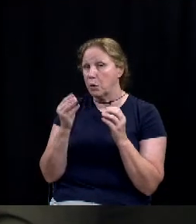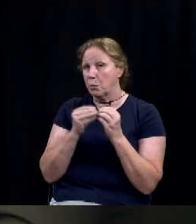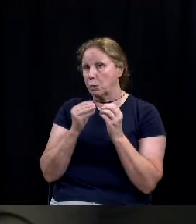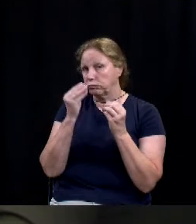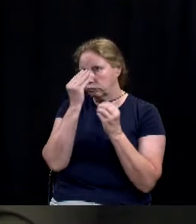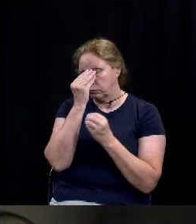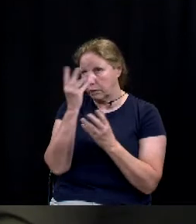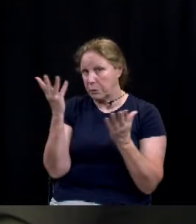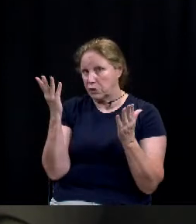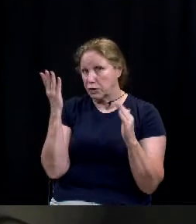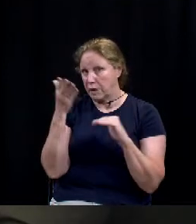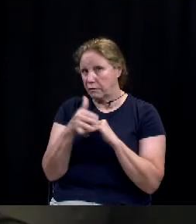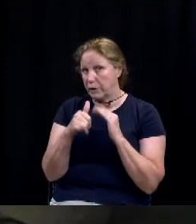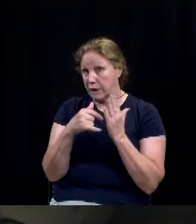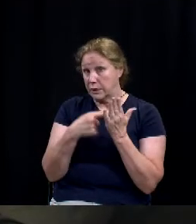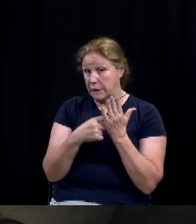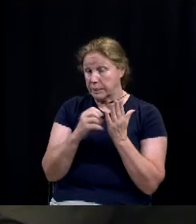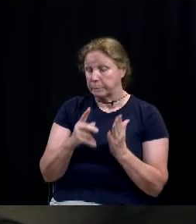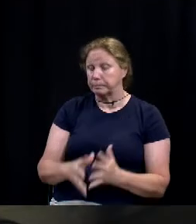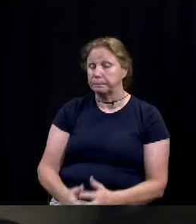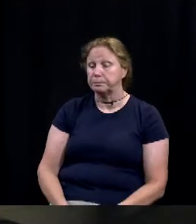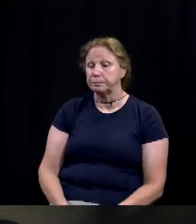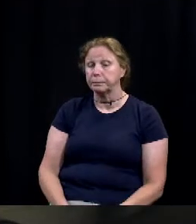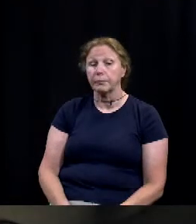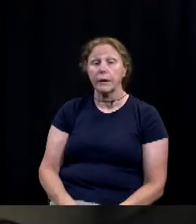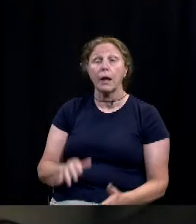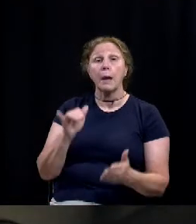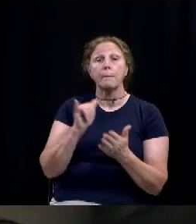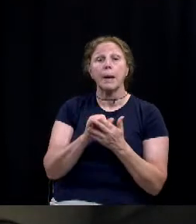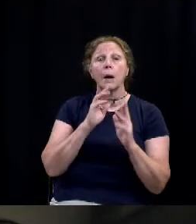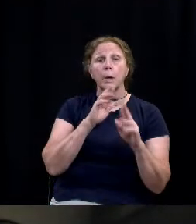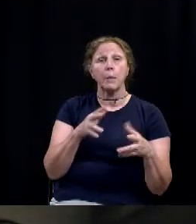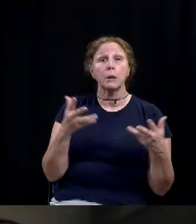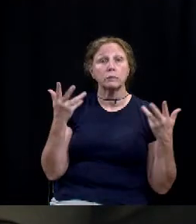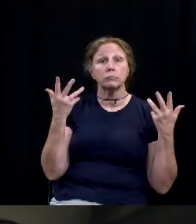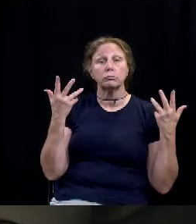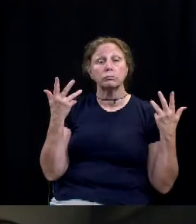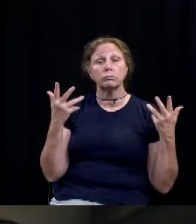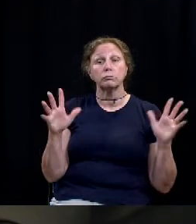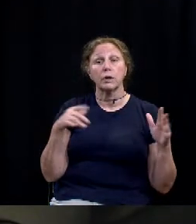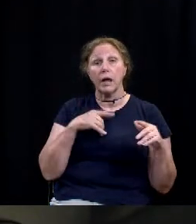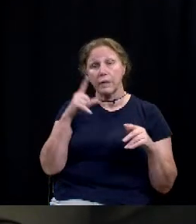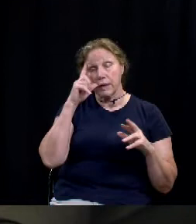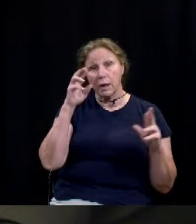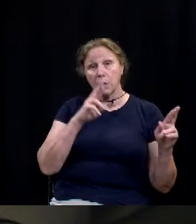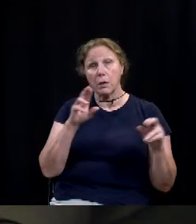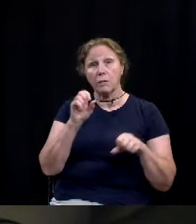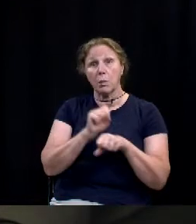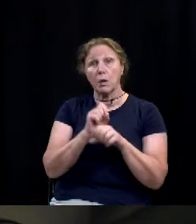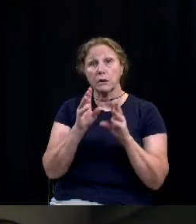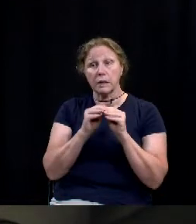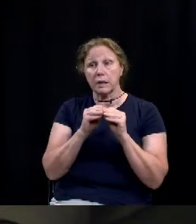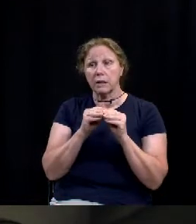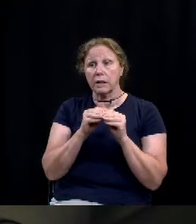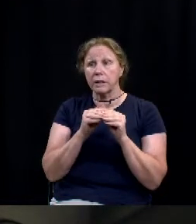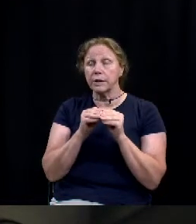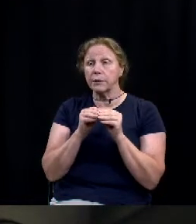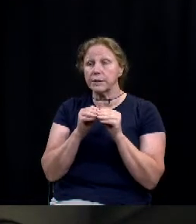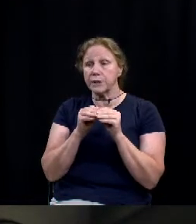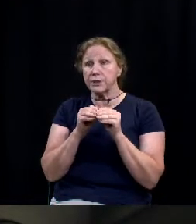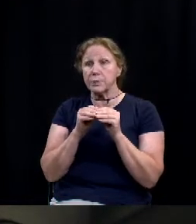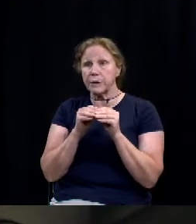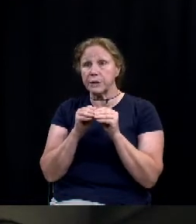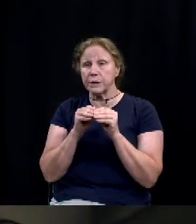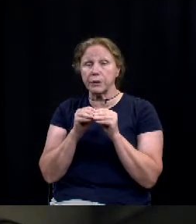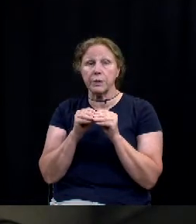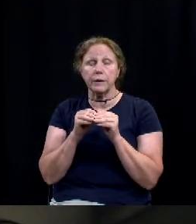after that discussion. Mayor, that concludes my report, and I think we're ready for work sessions if you are. Oh, hey, real